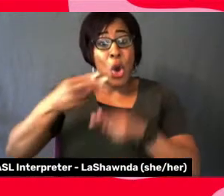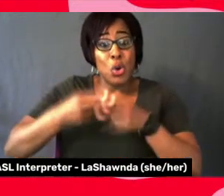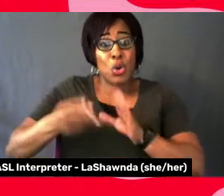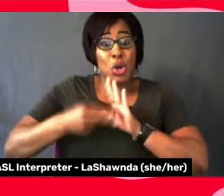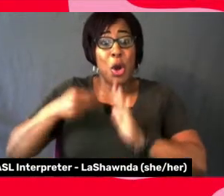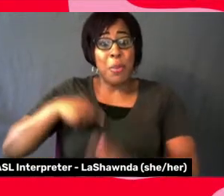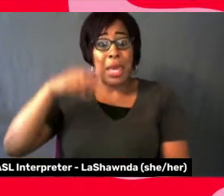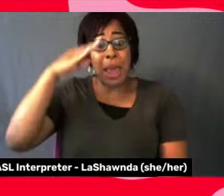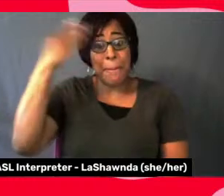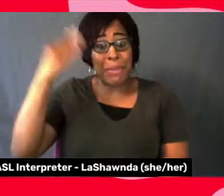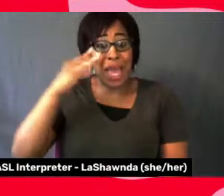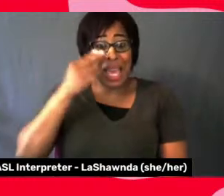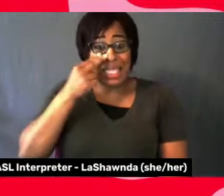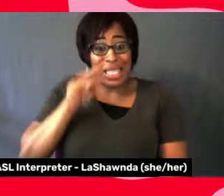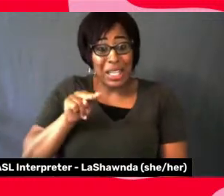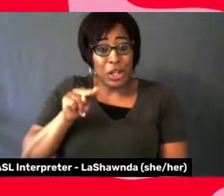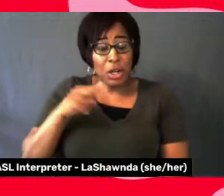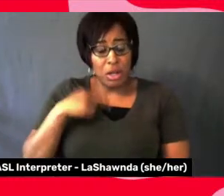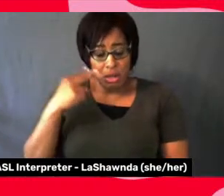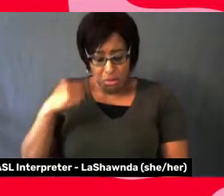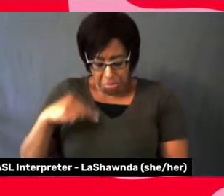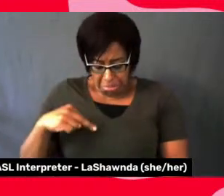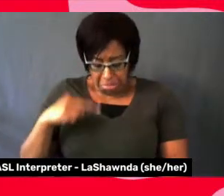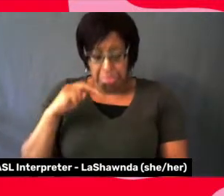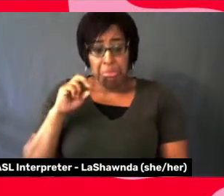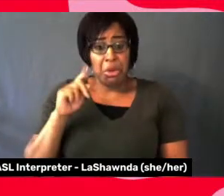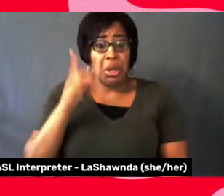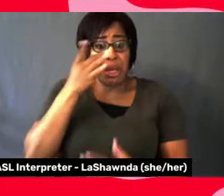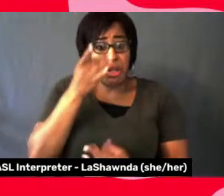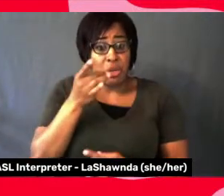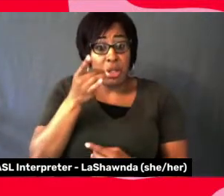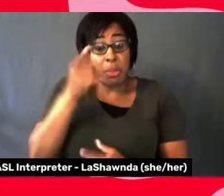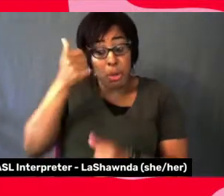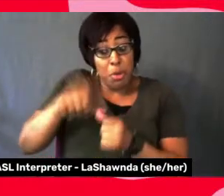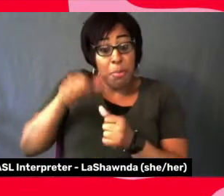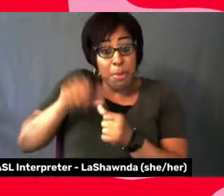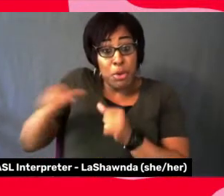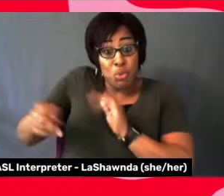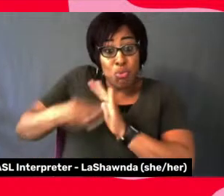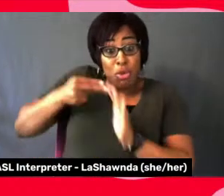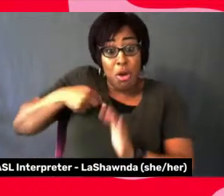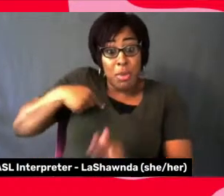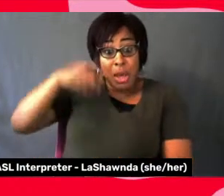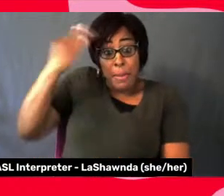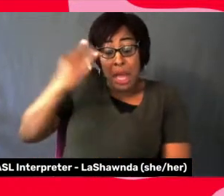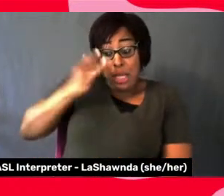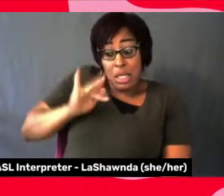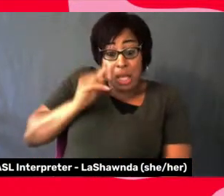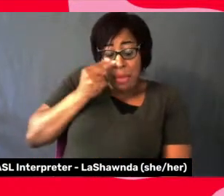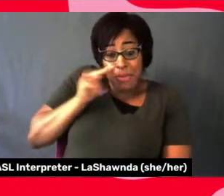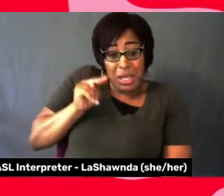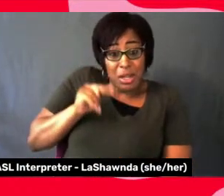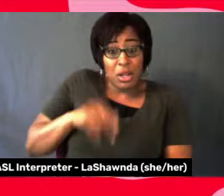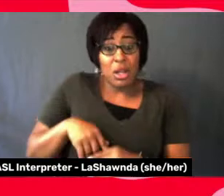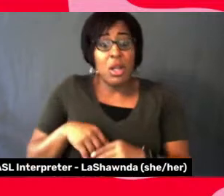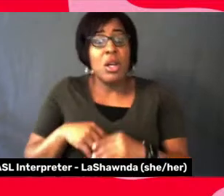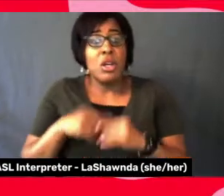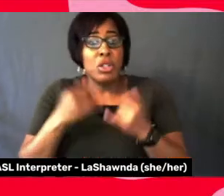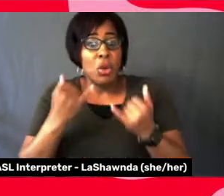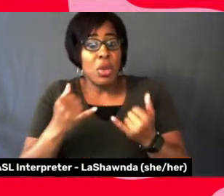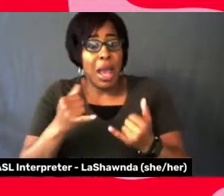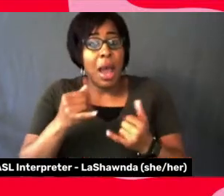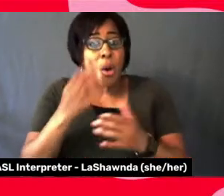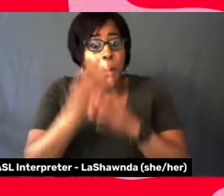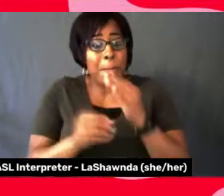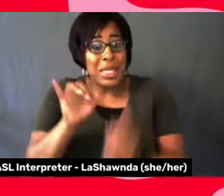that's interesting, but okay. Just remember, you call me that just remember that. And so when people went through this thing with me about the missing link, it said, I am